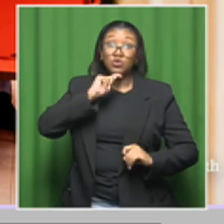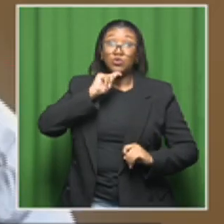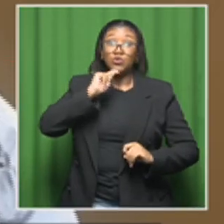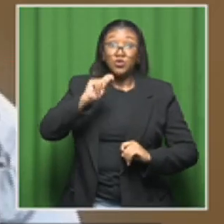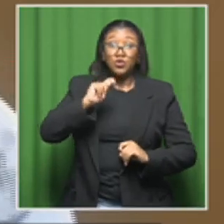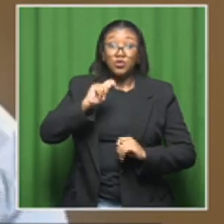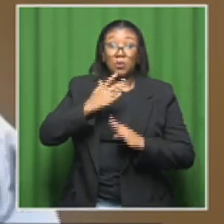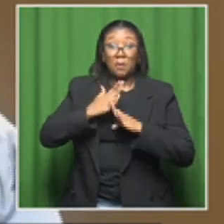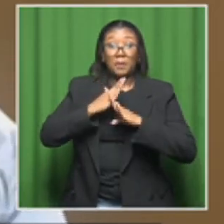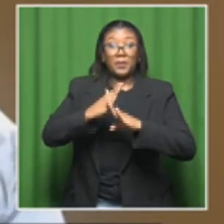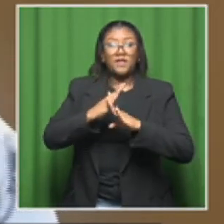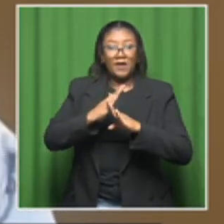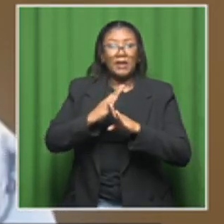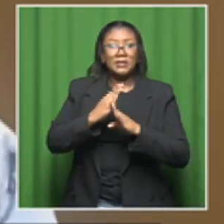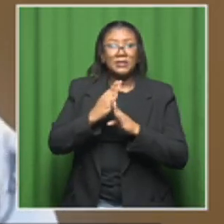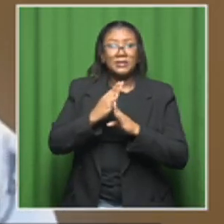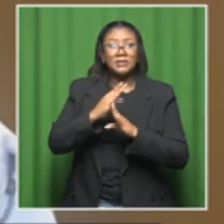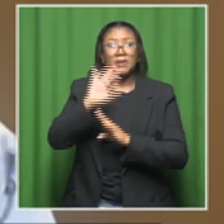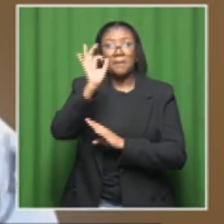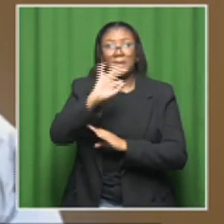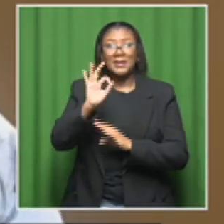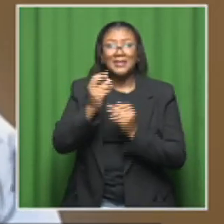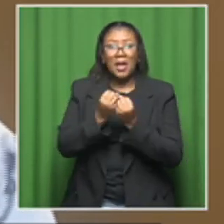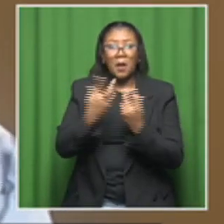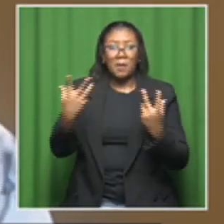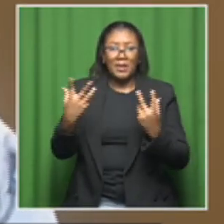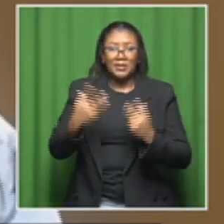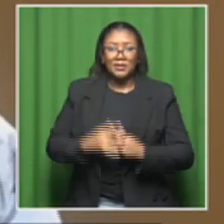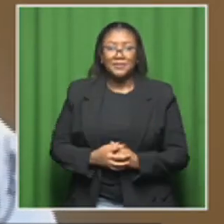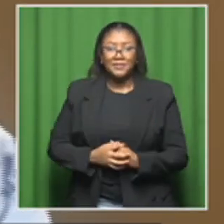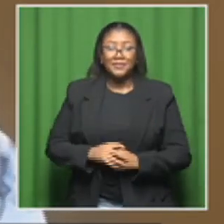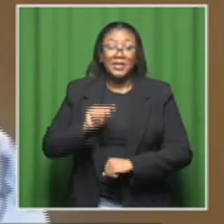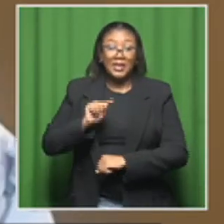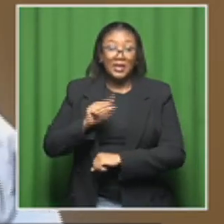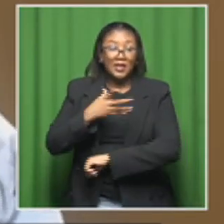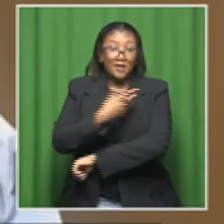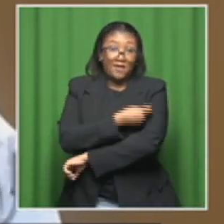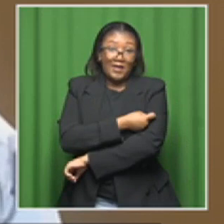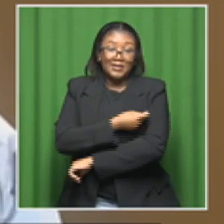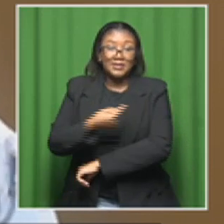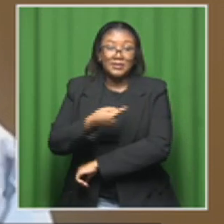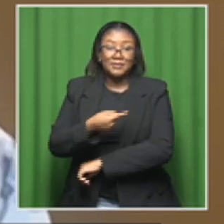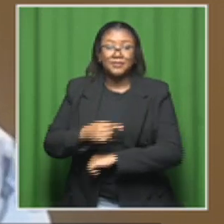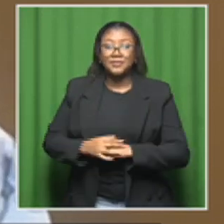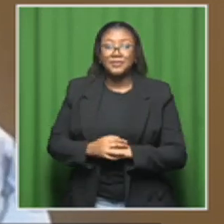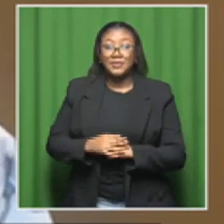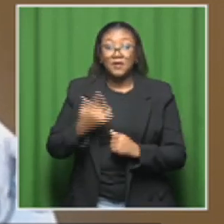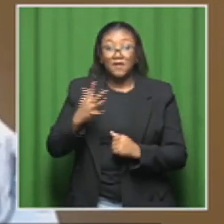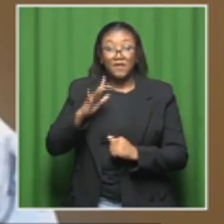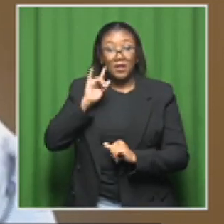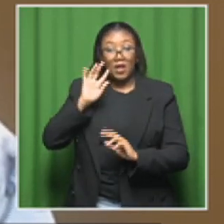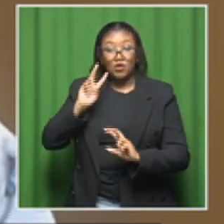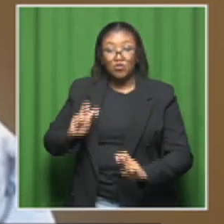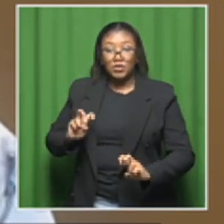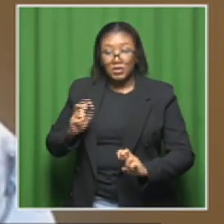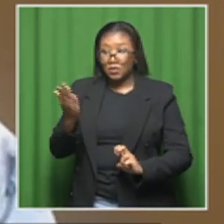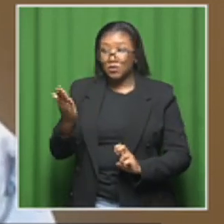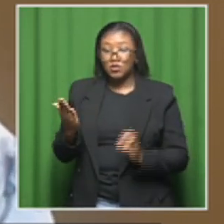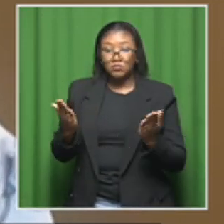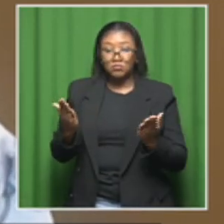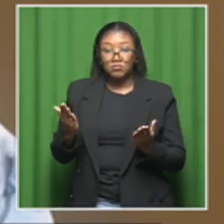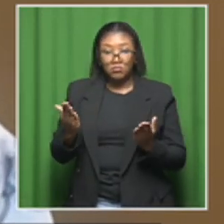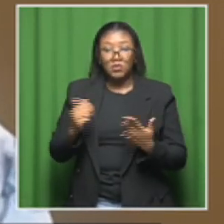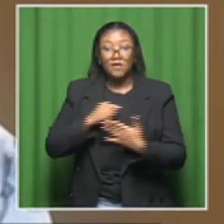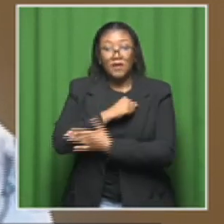So we know that it's a very effective vaccine. There is evidence from other countries, particularly from the